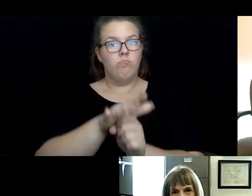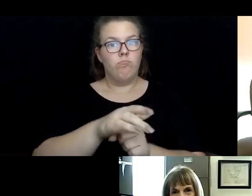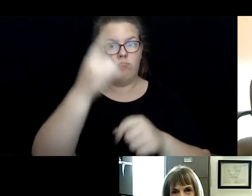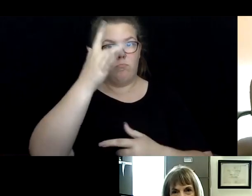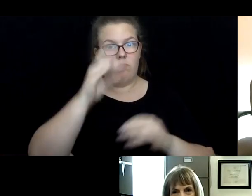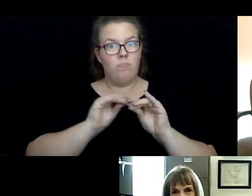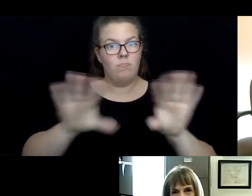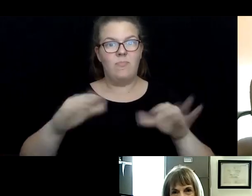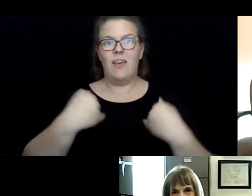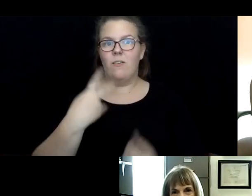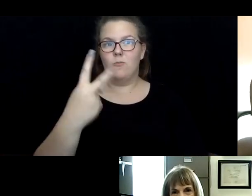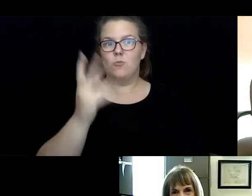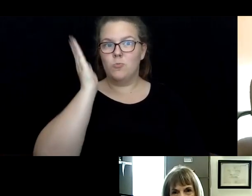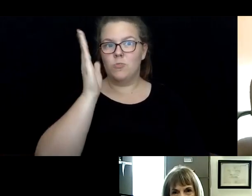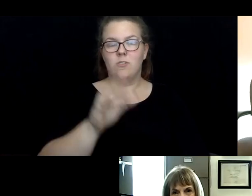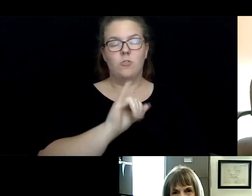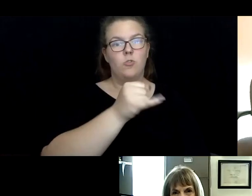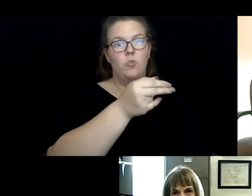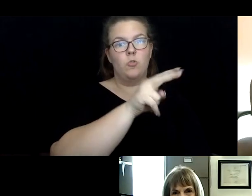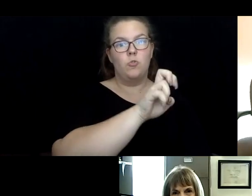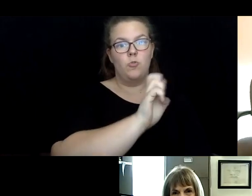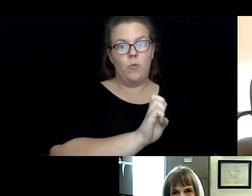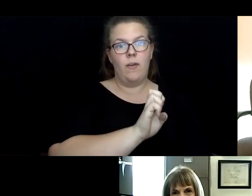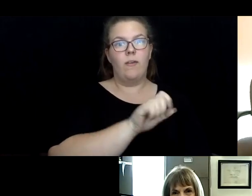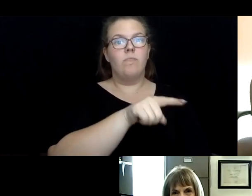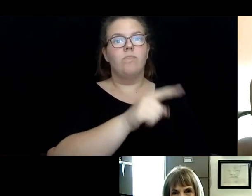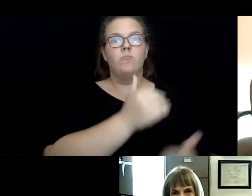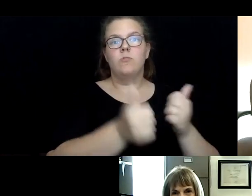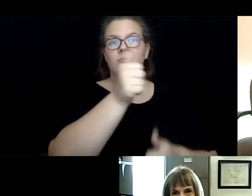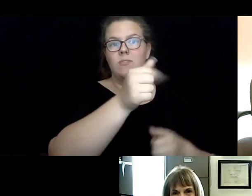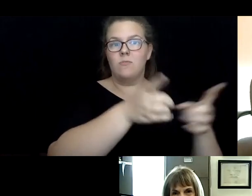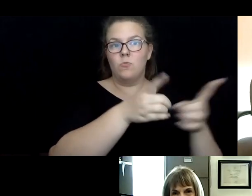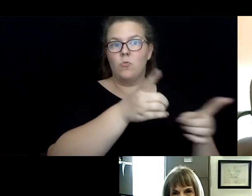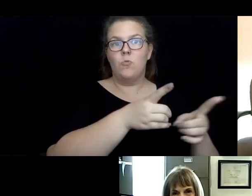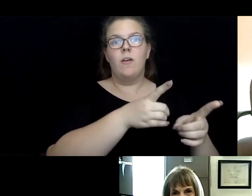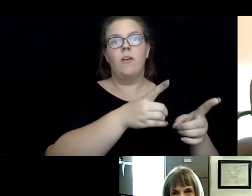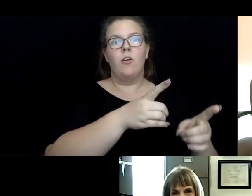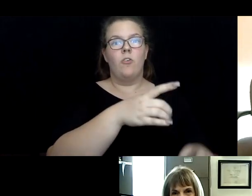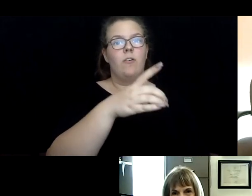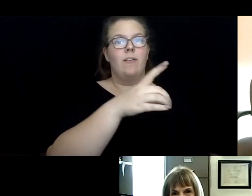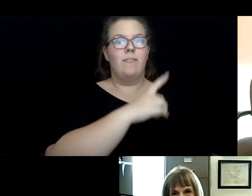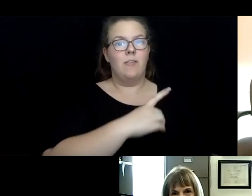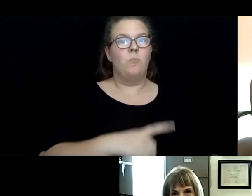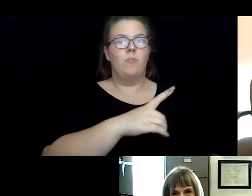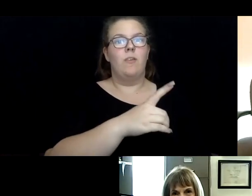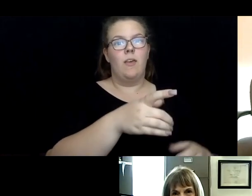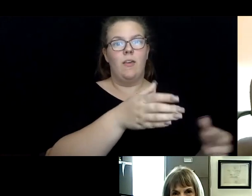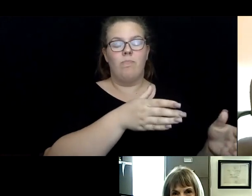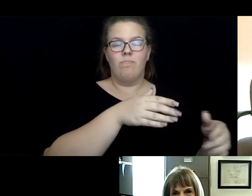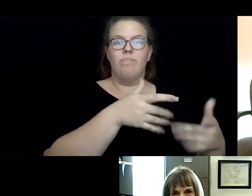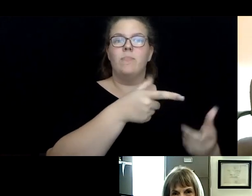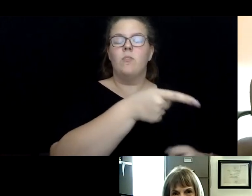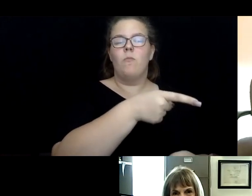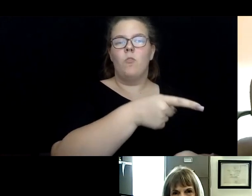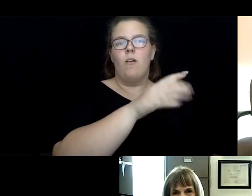have two presenters, Joanne Spoto-Decker, the Executive Director and Deputy Commissioner at the Onondaga County Department of